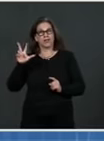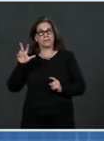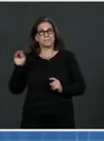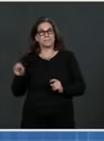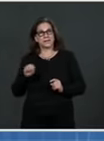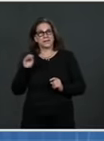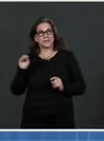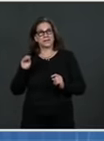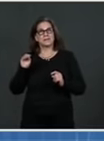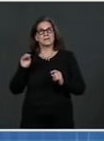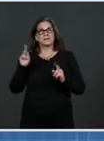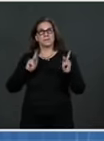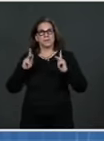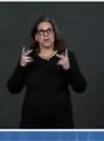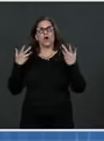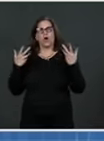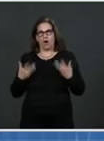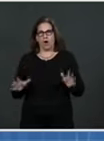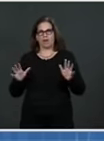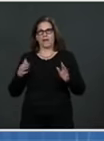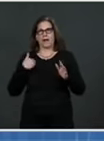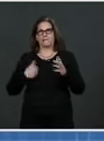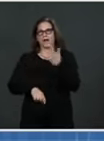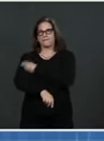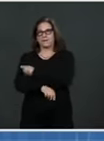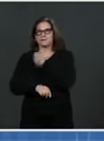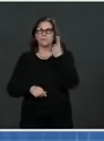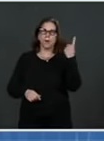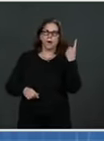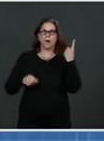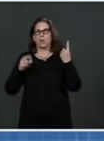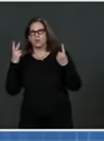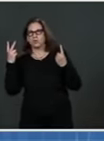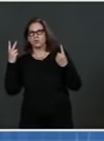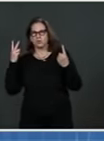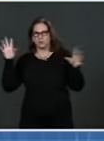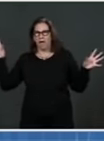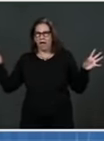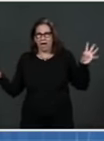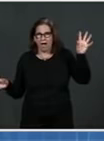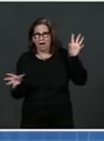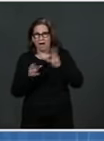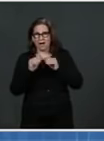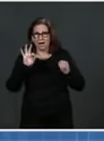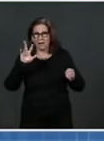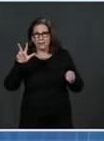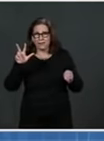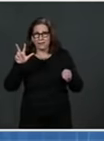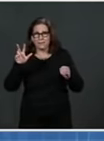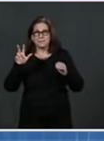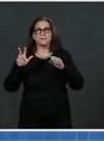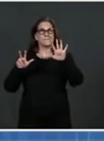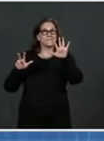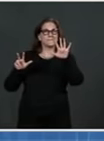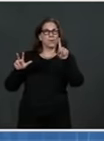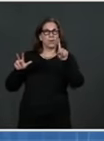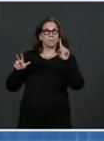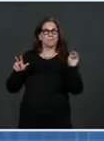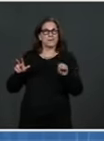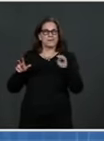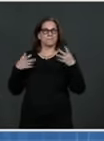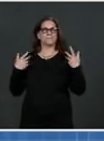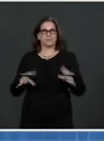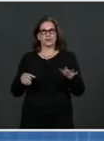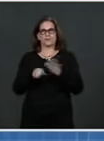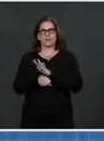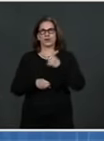vaccine and over 51 million people have been fully vaccinated. And CDC is collaborating across the government with